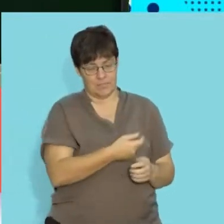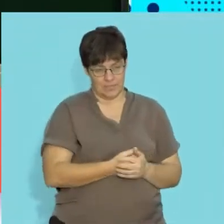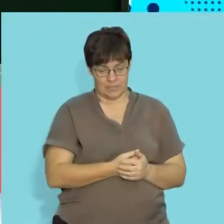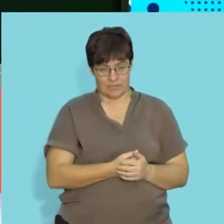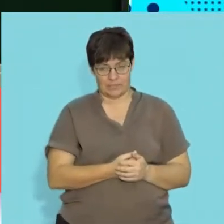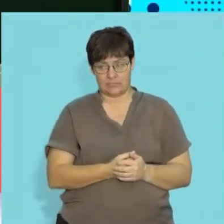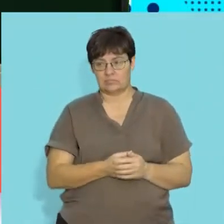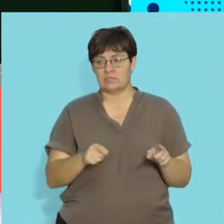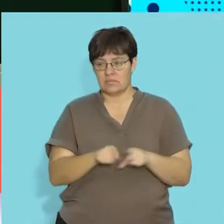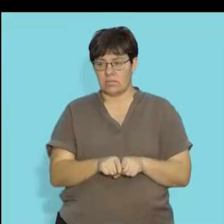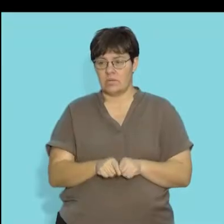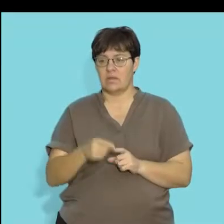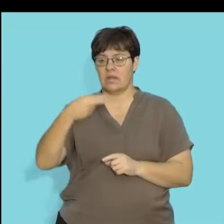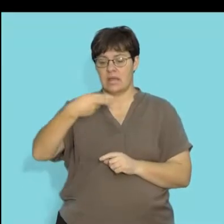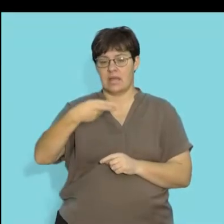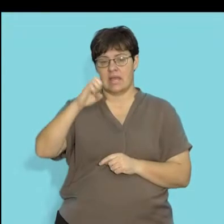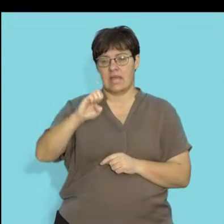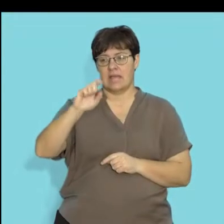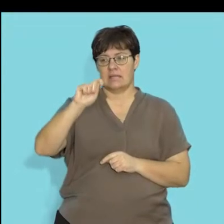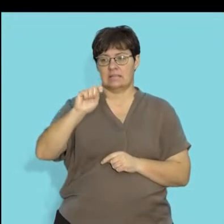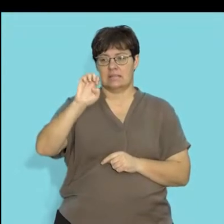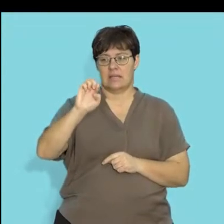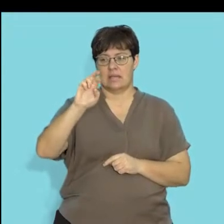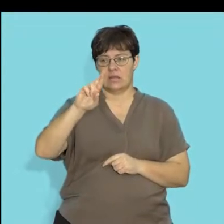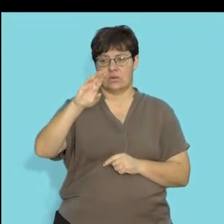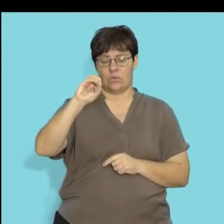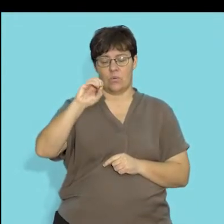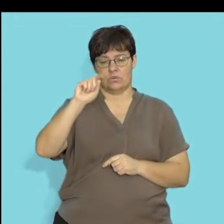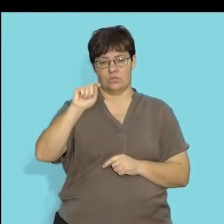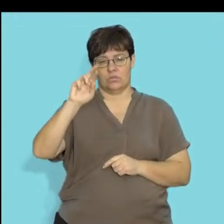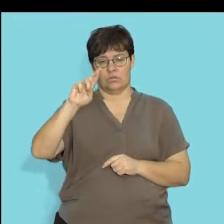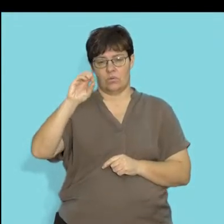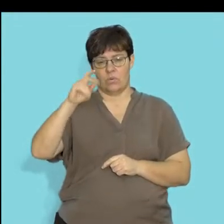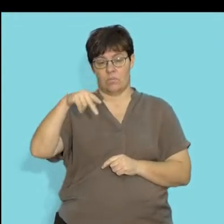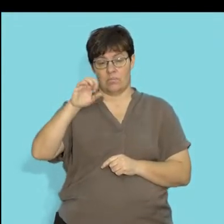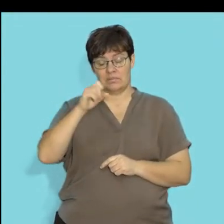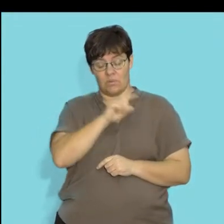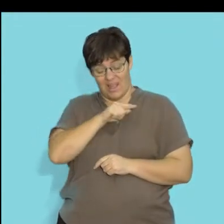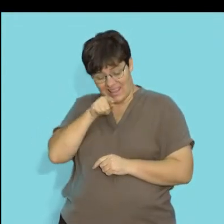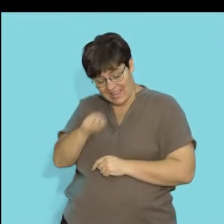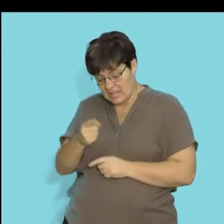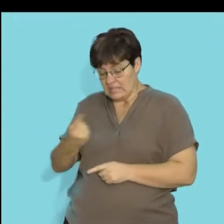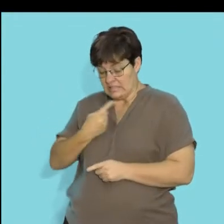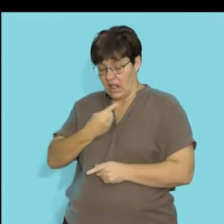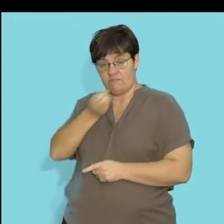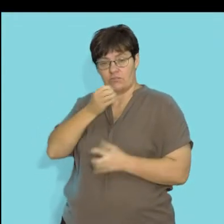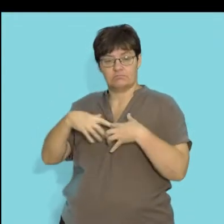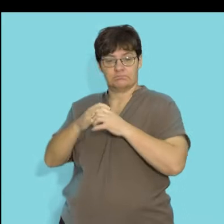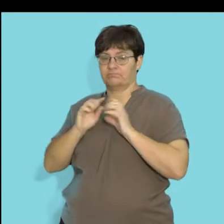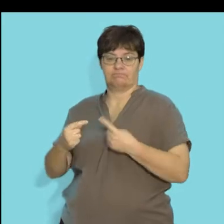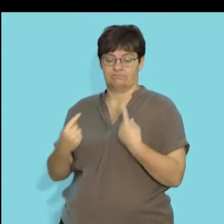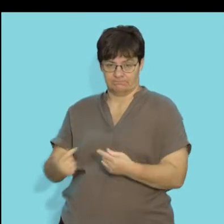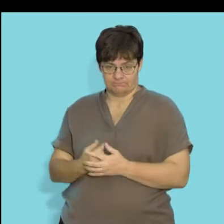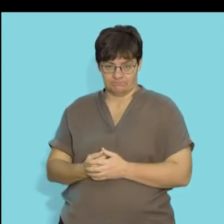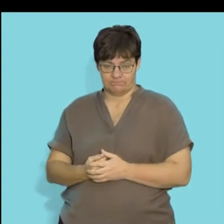We also use the term heterotrophs, and this again refers to organisms that cannot manufacture their own food.